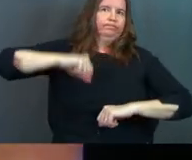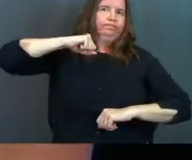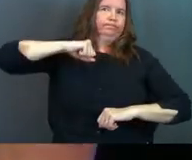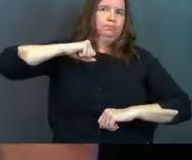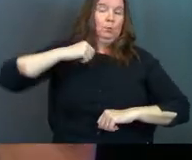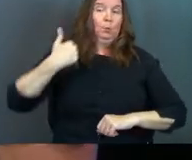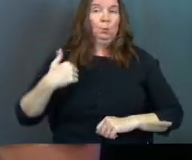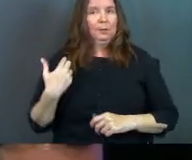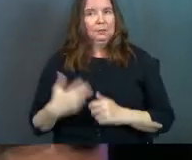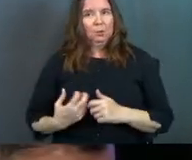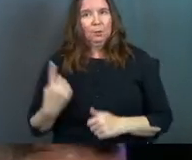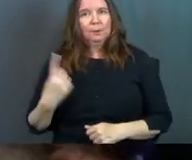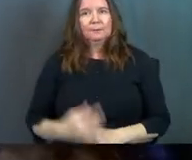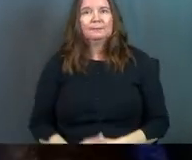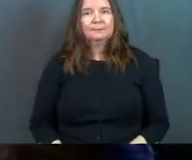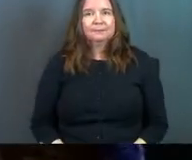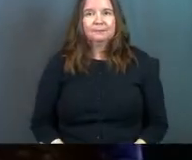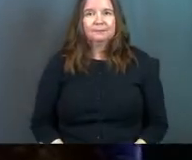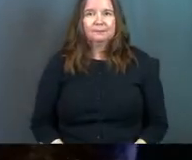Ooh, this is hard.